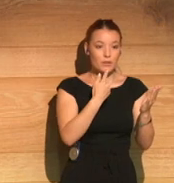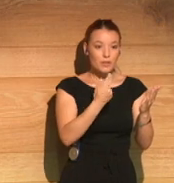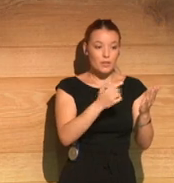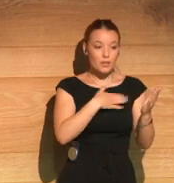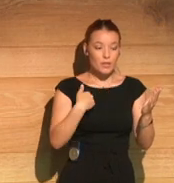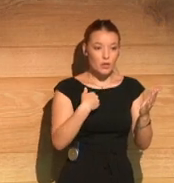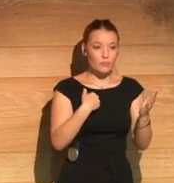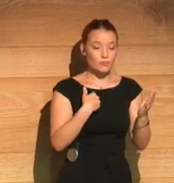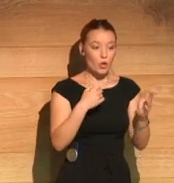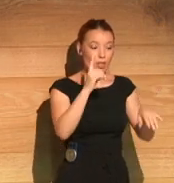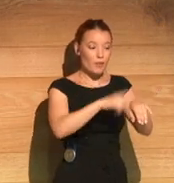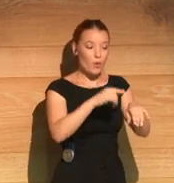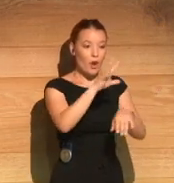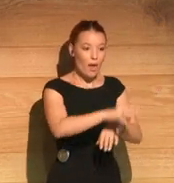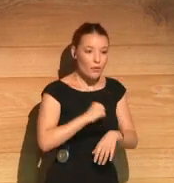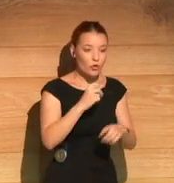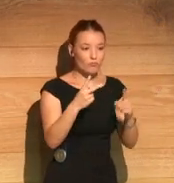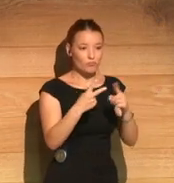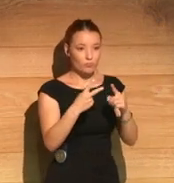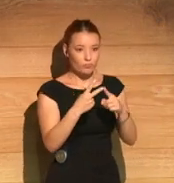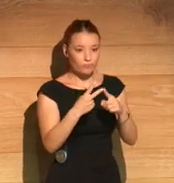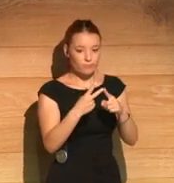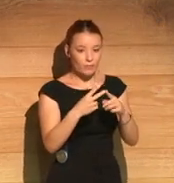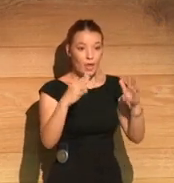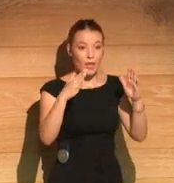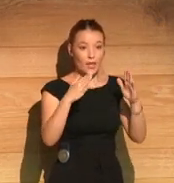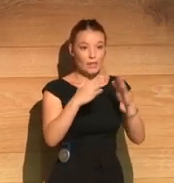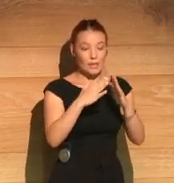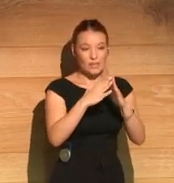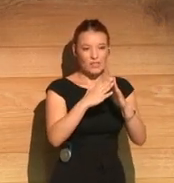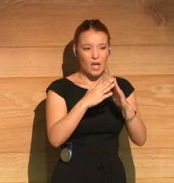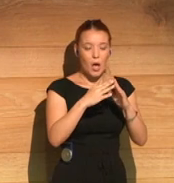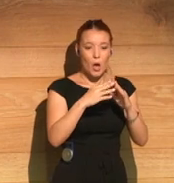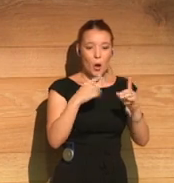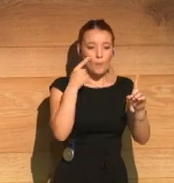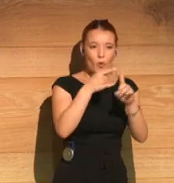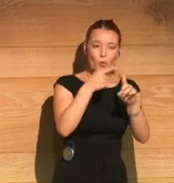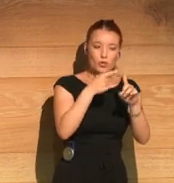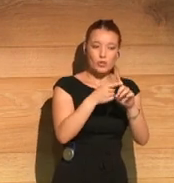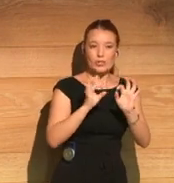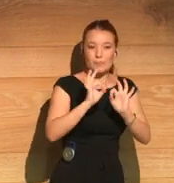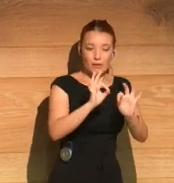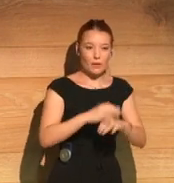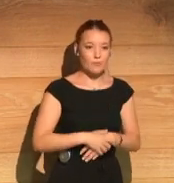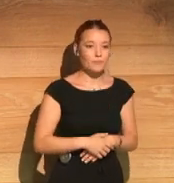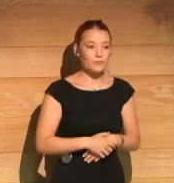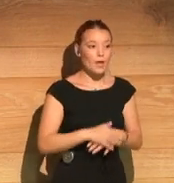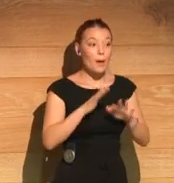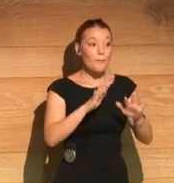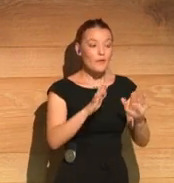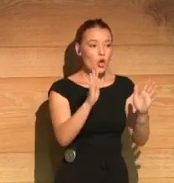Now, there's also The Thief of Time, Mutiny on the Bounty, or The House of Special Purpose, certainly noteworthy.